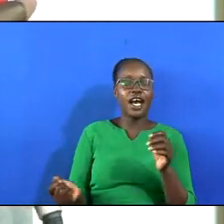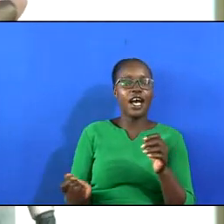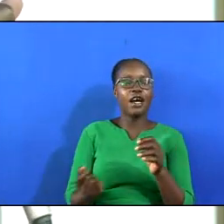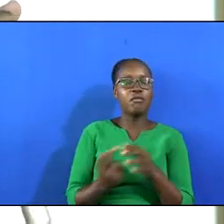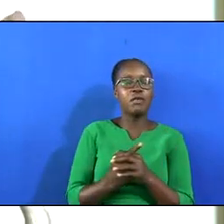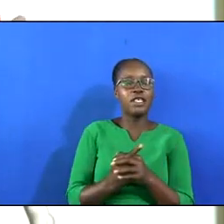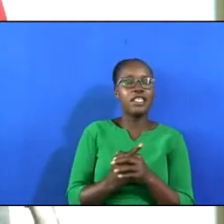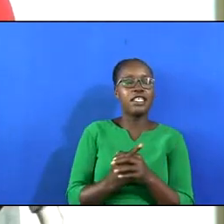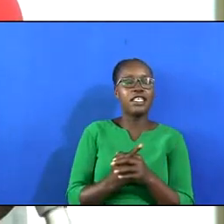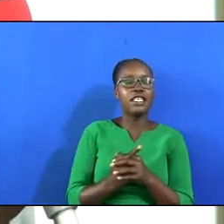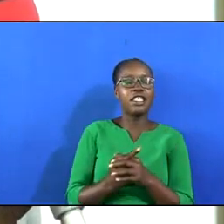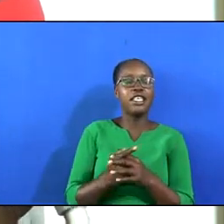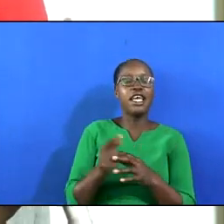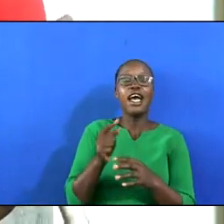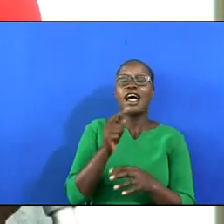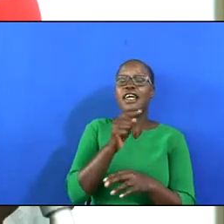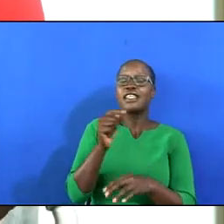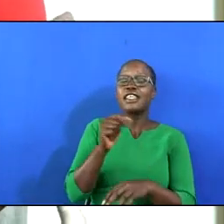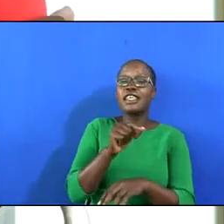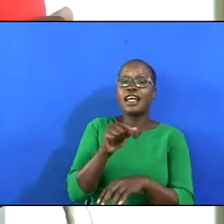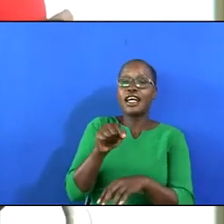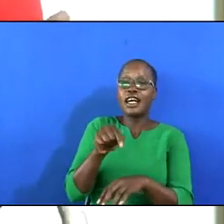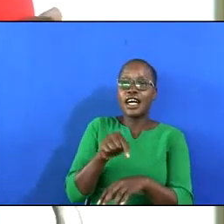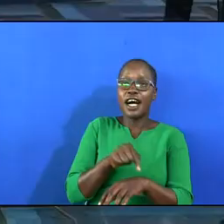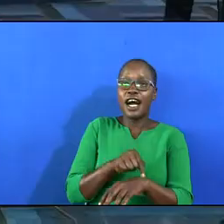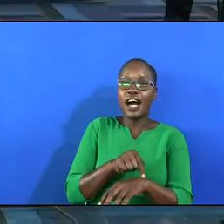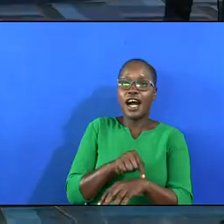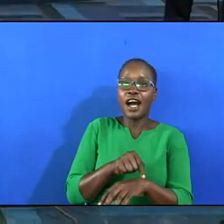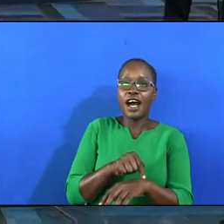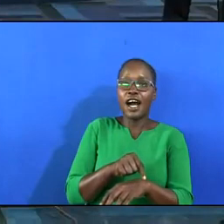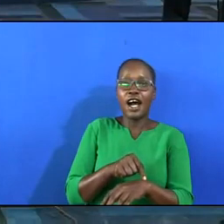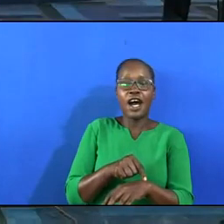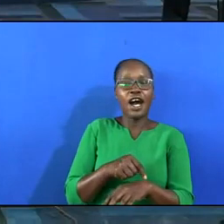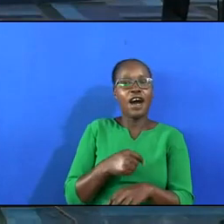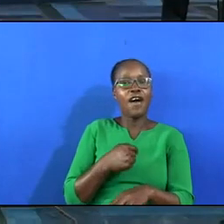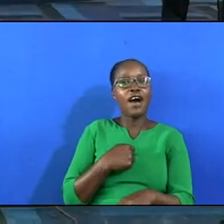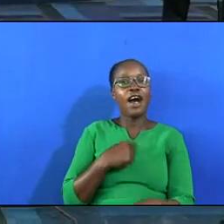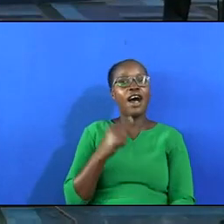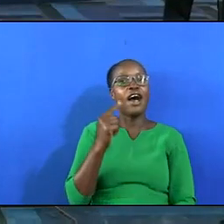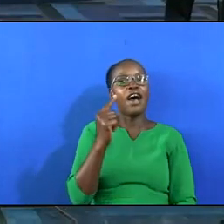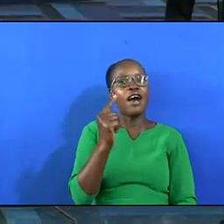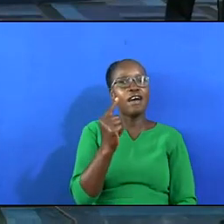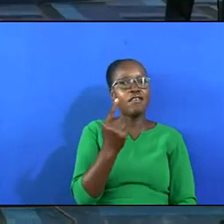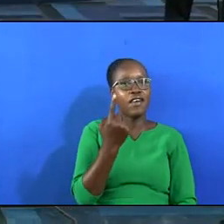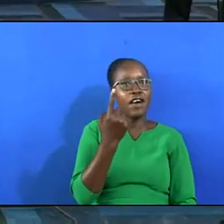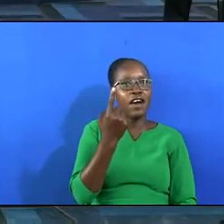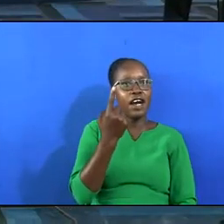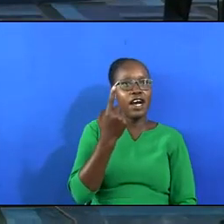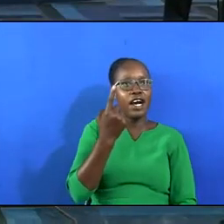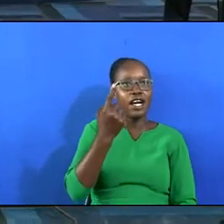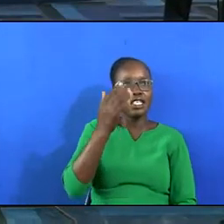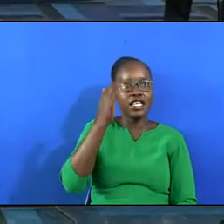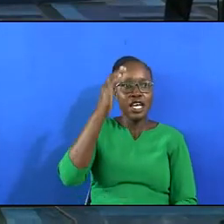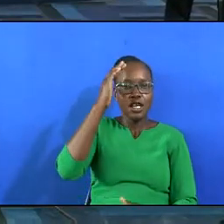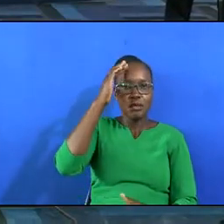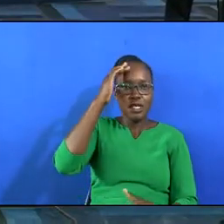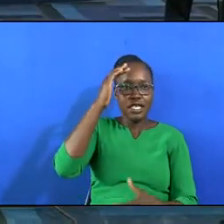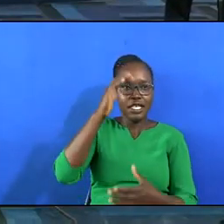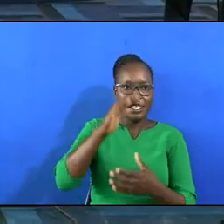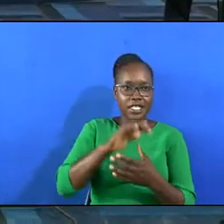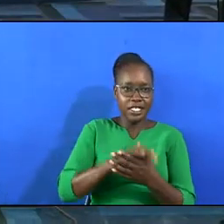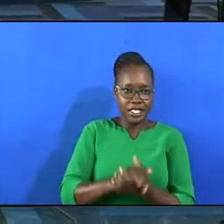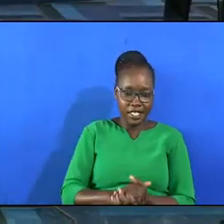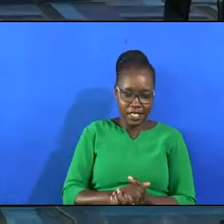appear Though I must